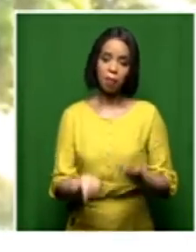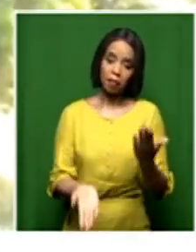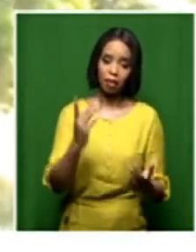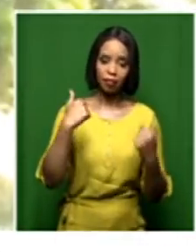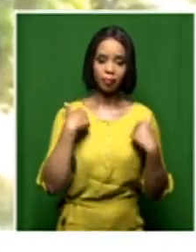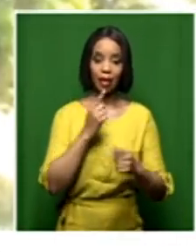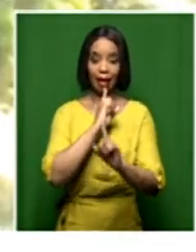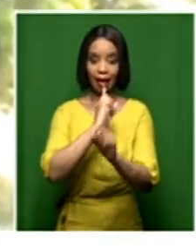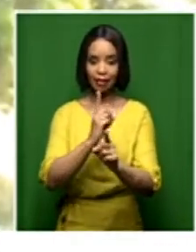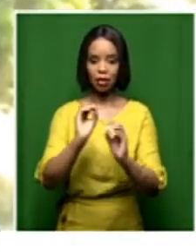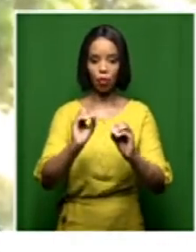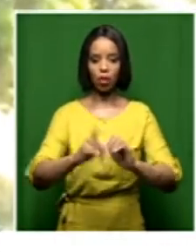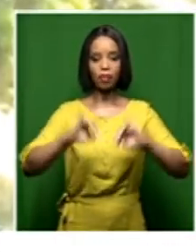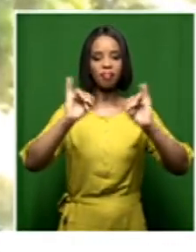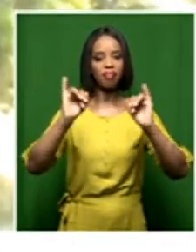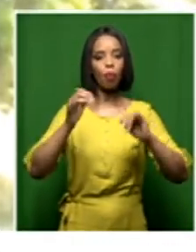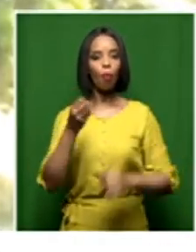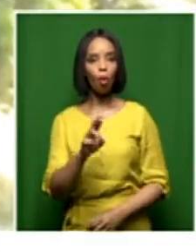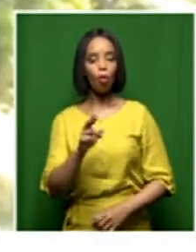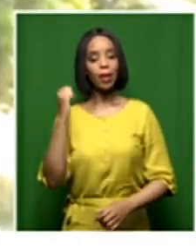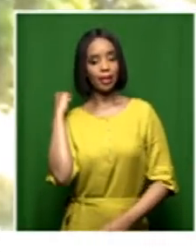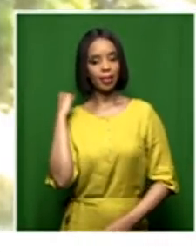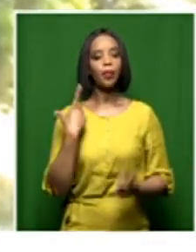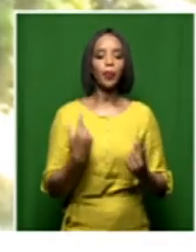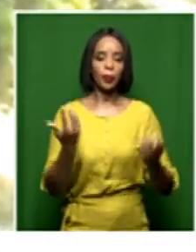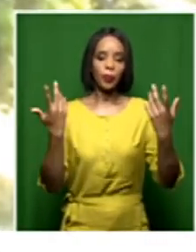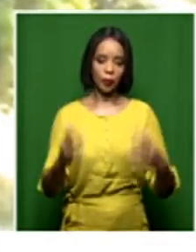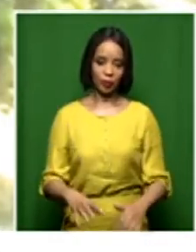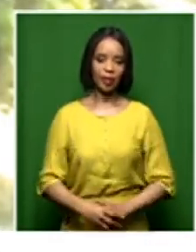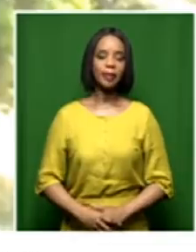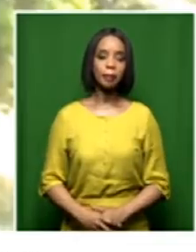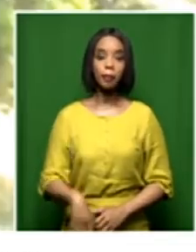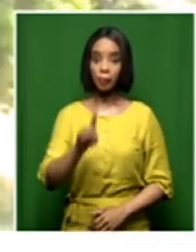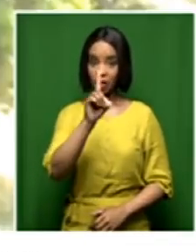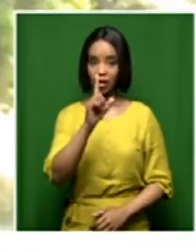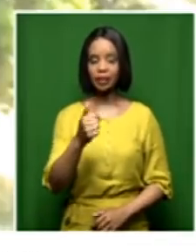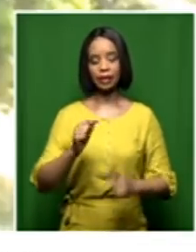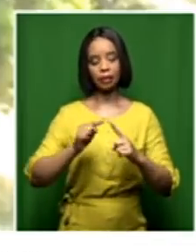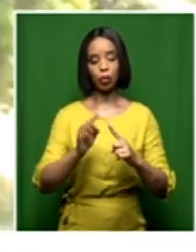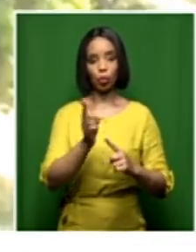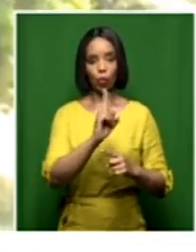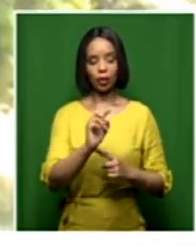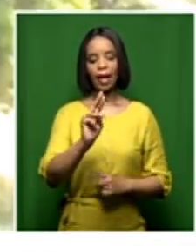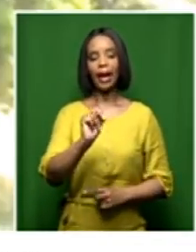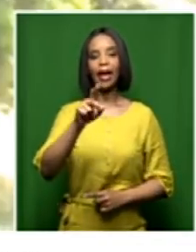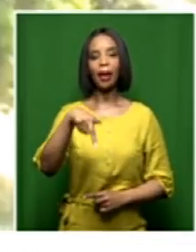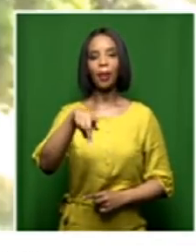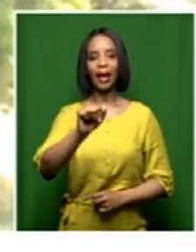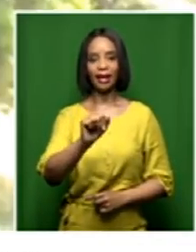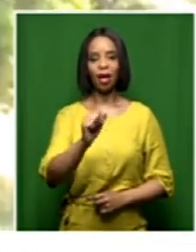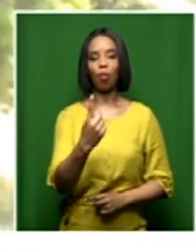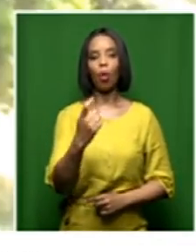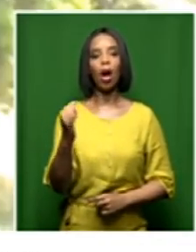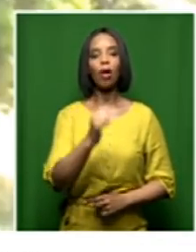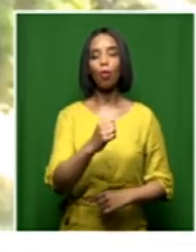important as we did yesterday. Firstly, to make the point that the NPA was one of those hallowed-out